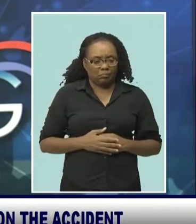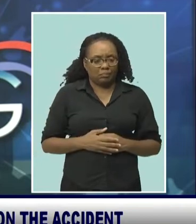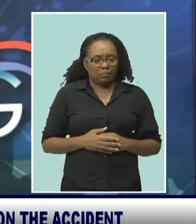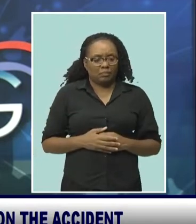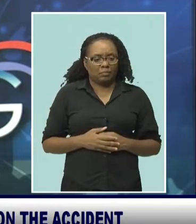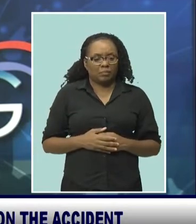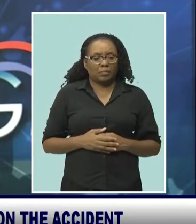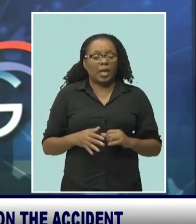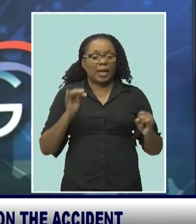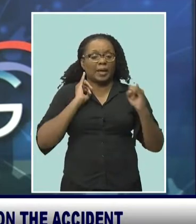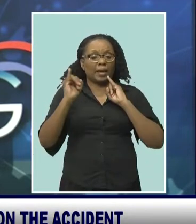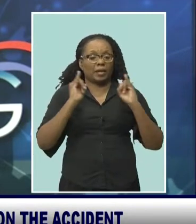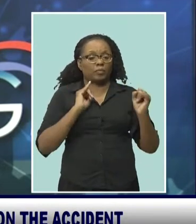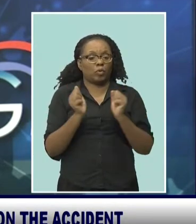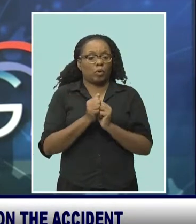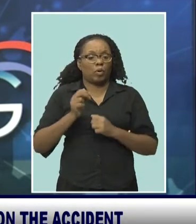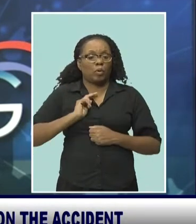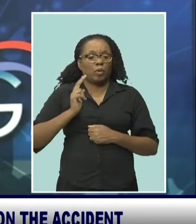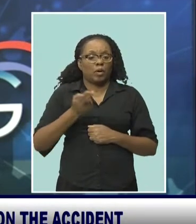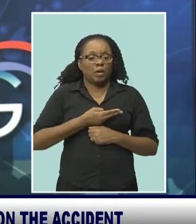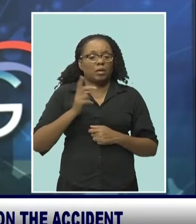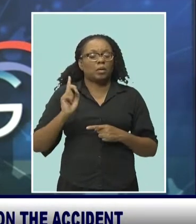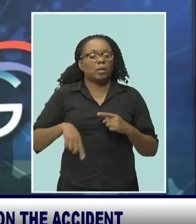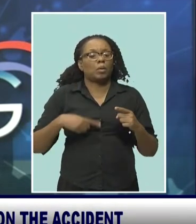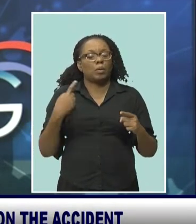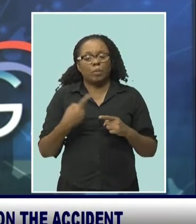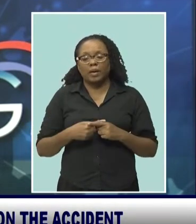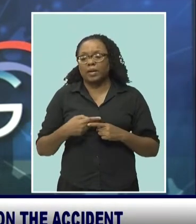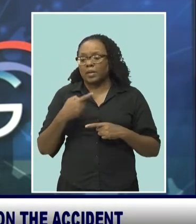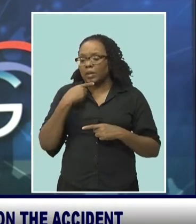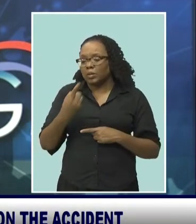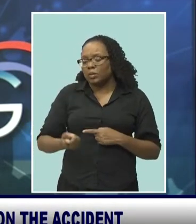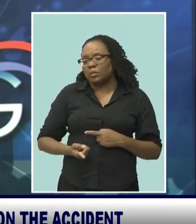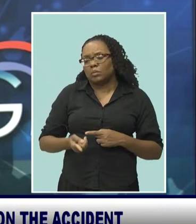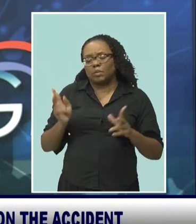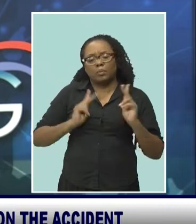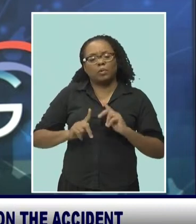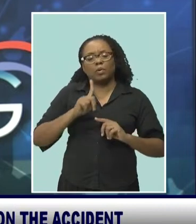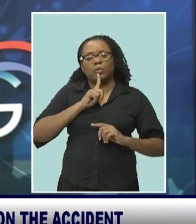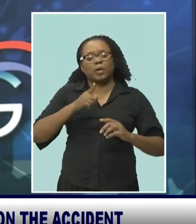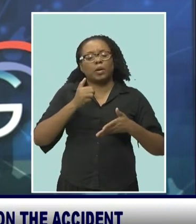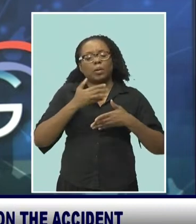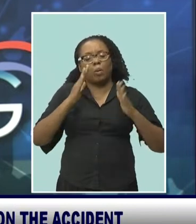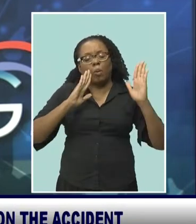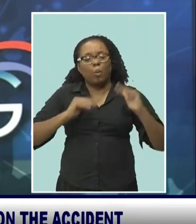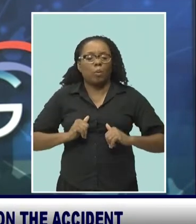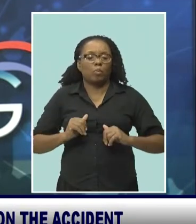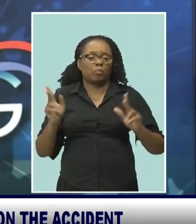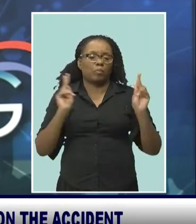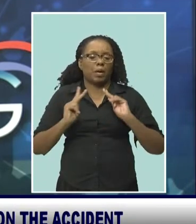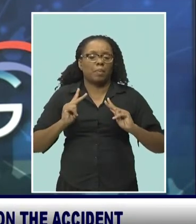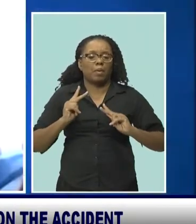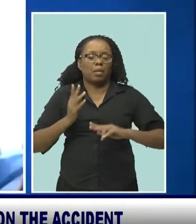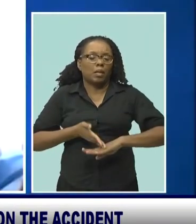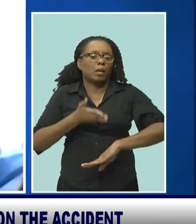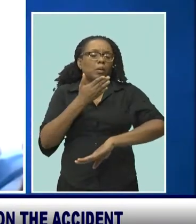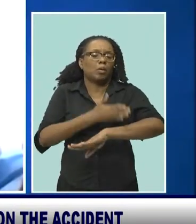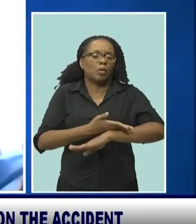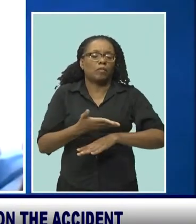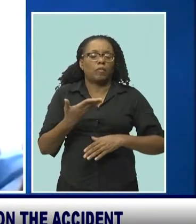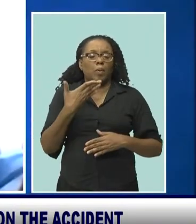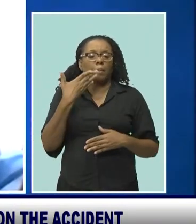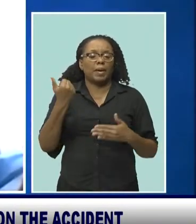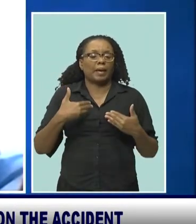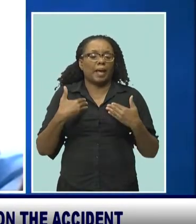the appeal during an interview with CBC News as he expressed best wishes to all affected by the ordeal. Please